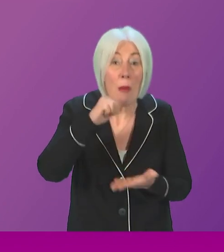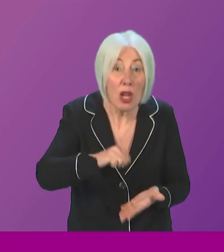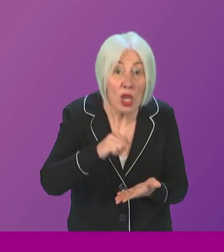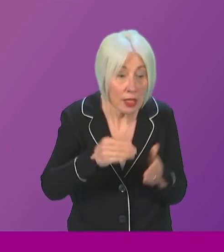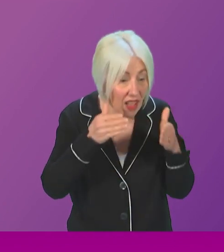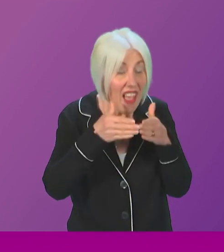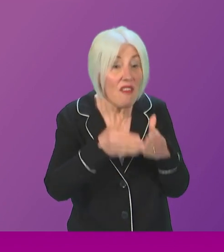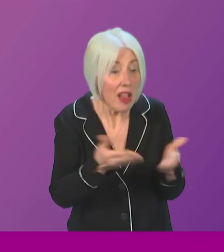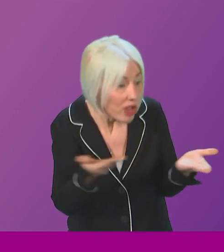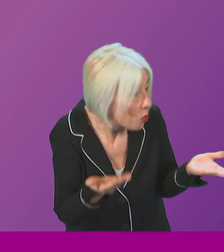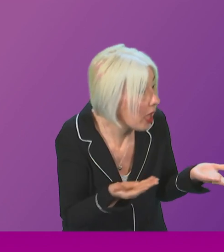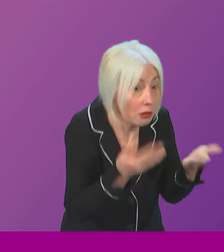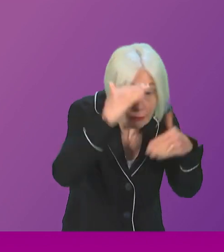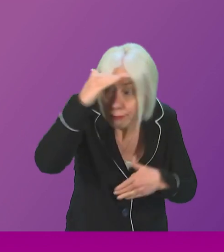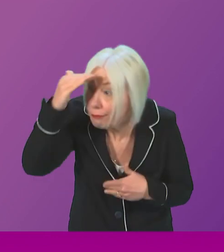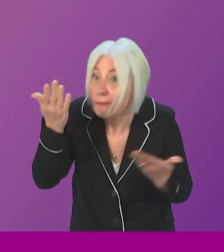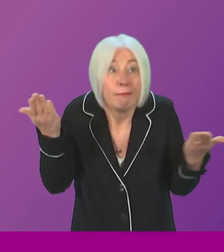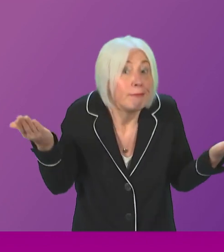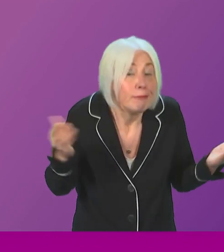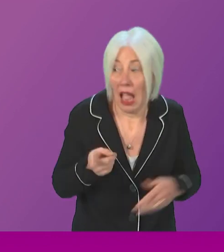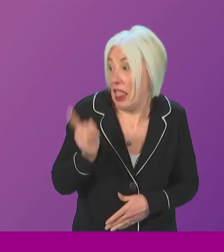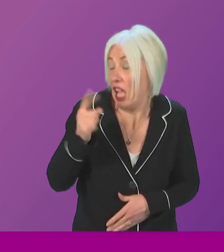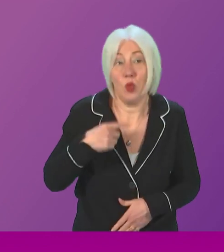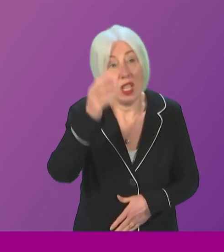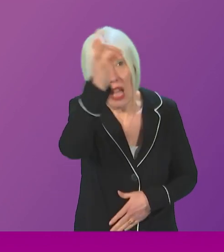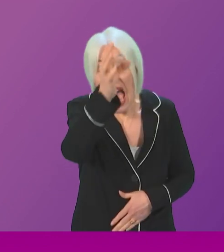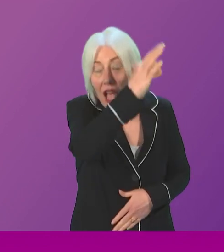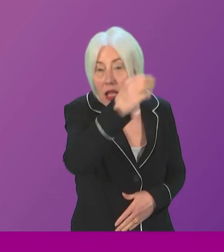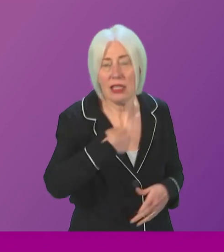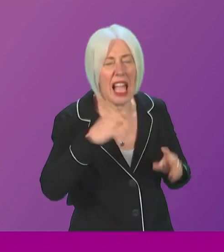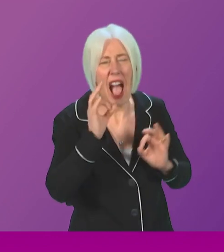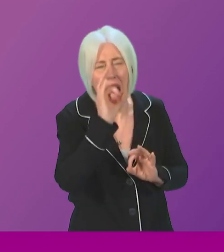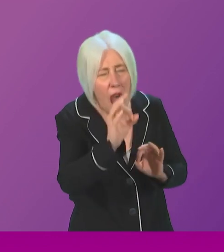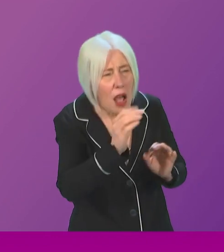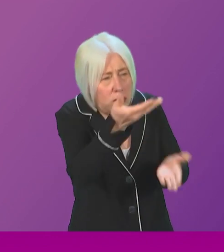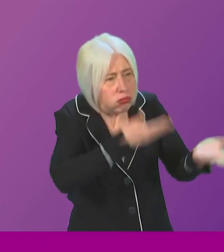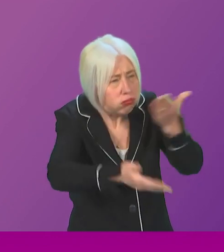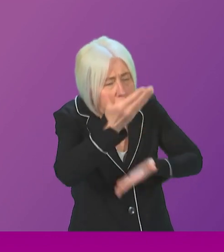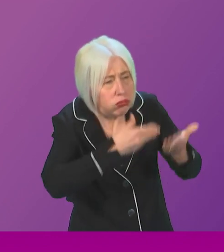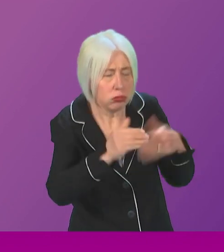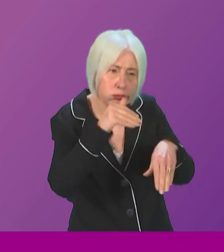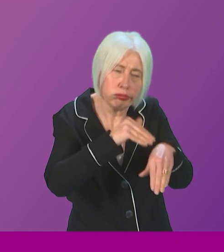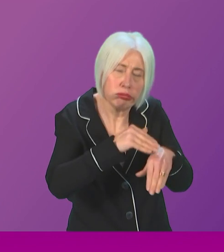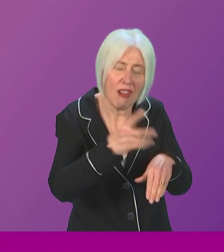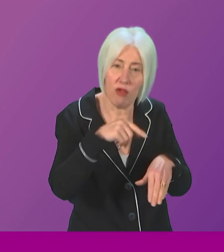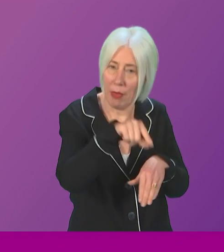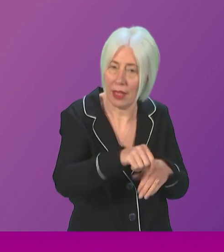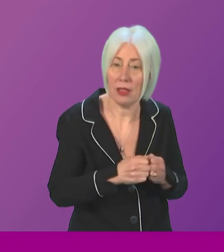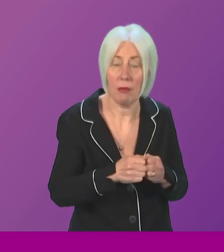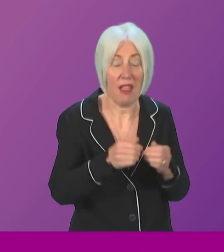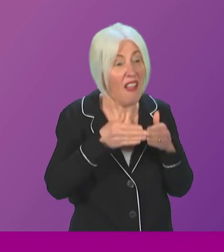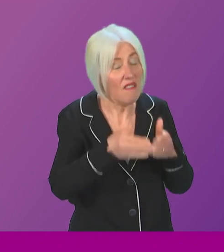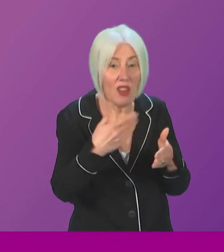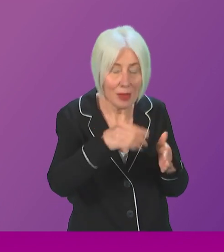in sight. And last week I was in the Western Isles and I heard directly from people about the consequences of this failure. Cancelled